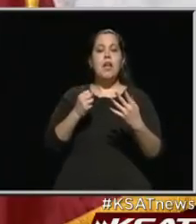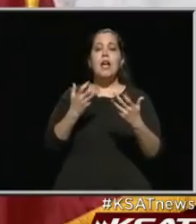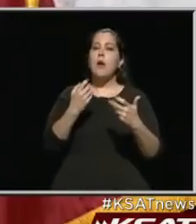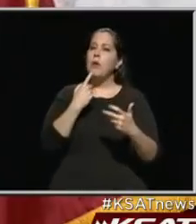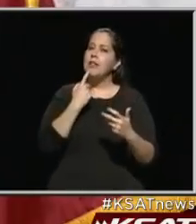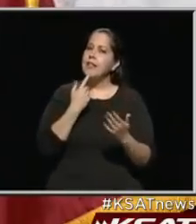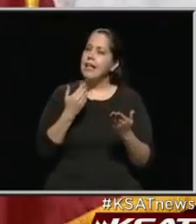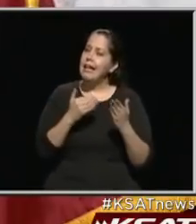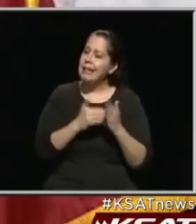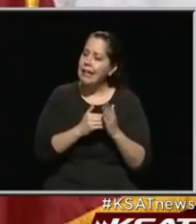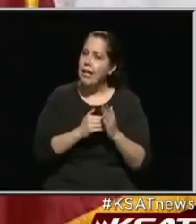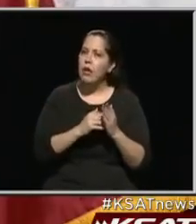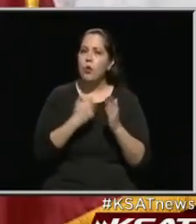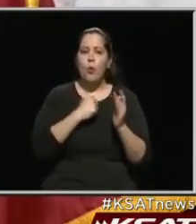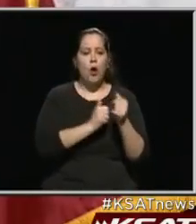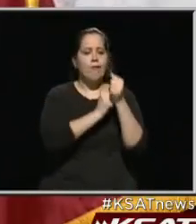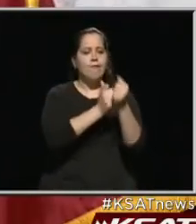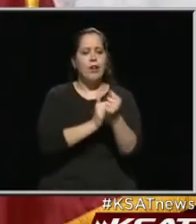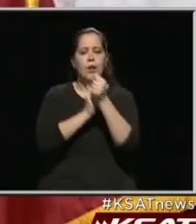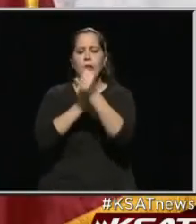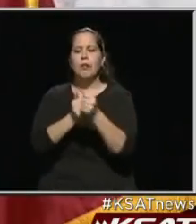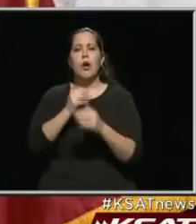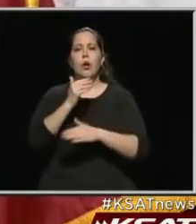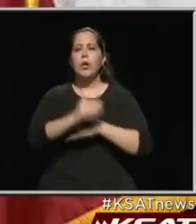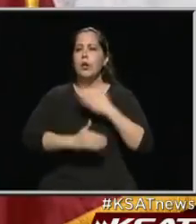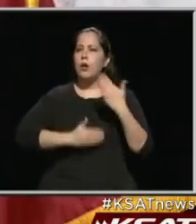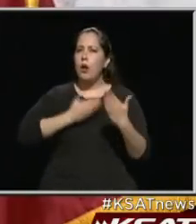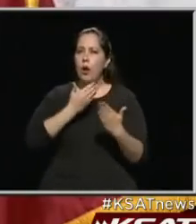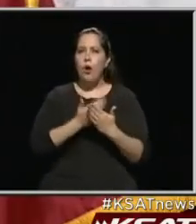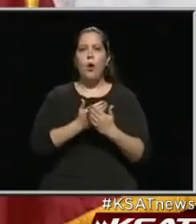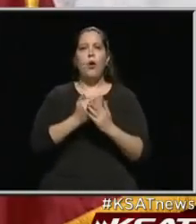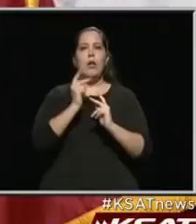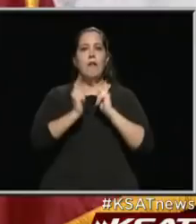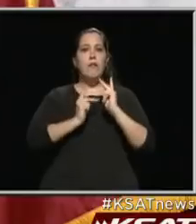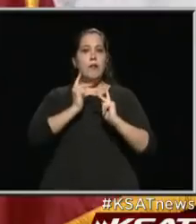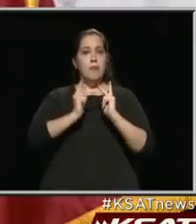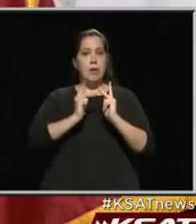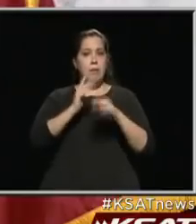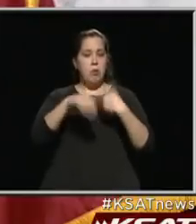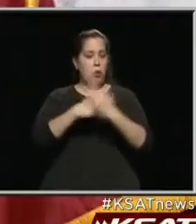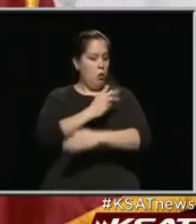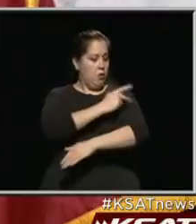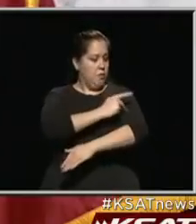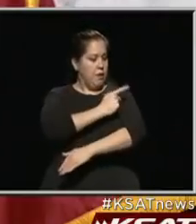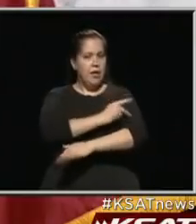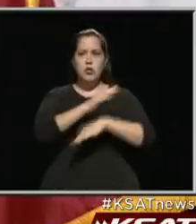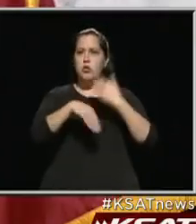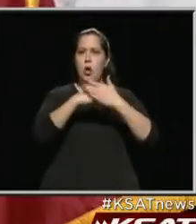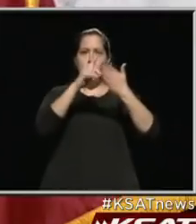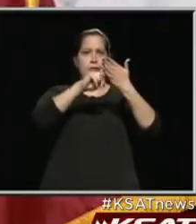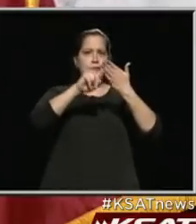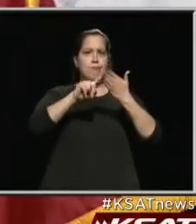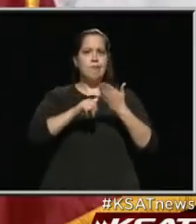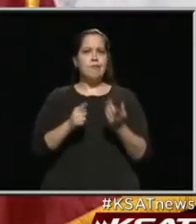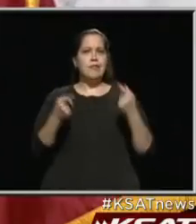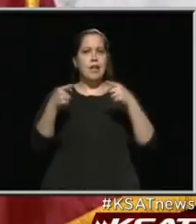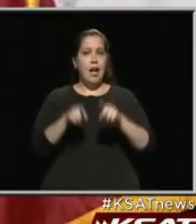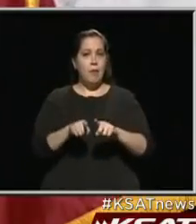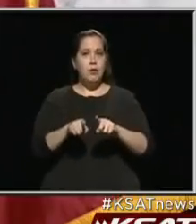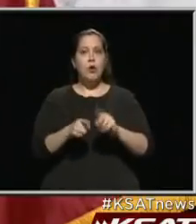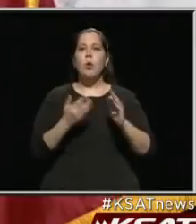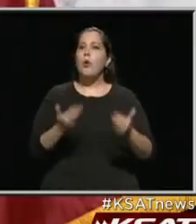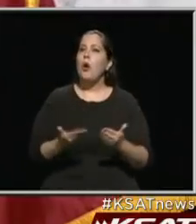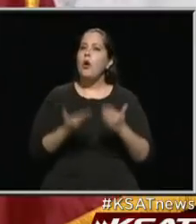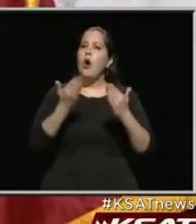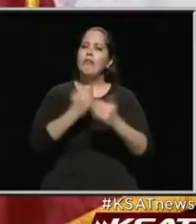again, we are tracking all of the patients and investigations going on. We do want to offer our